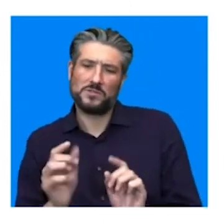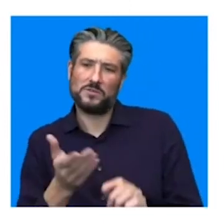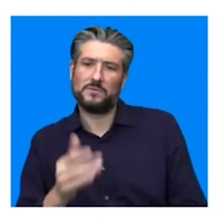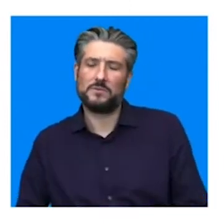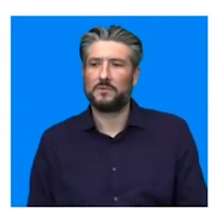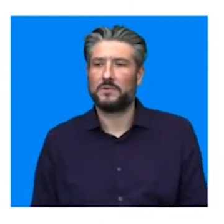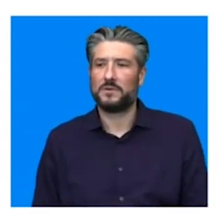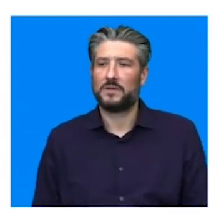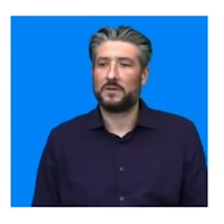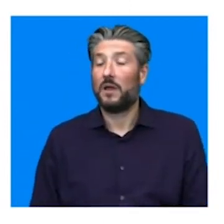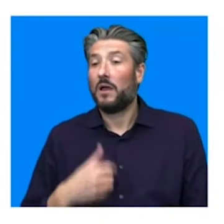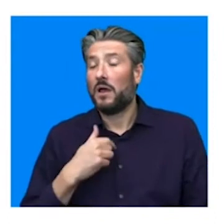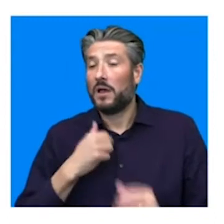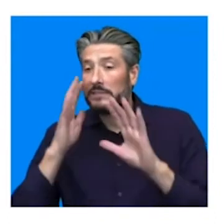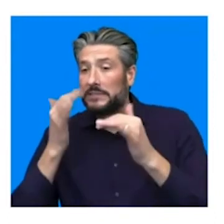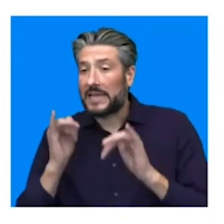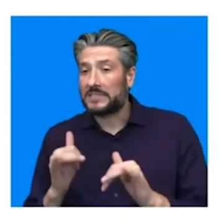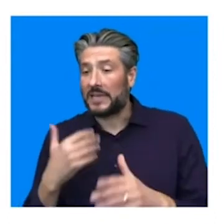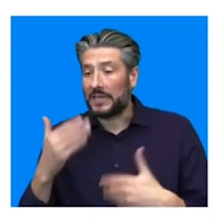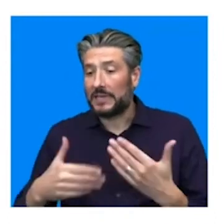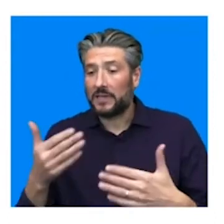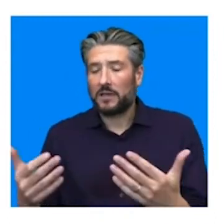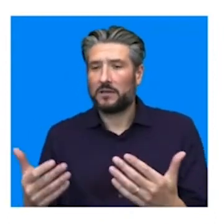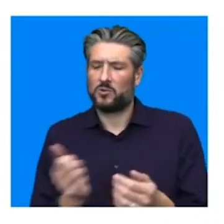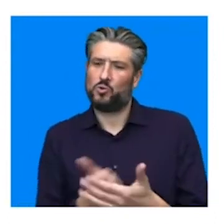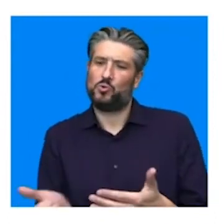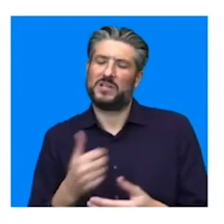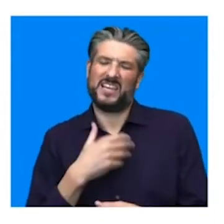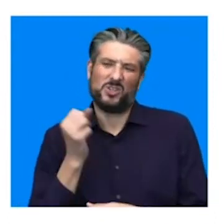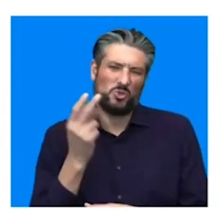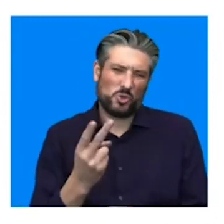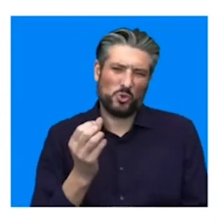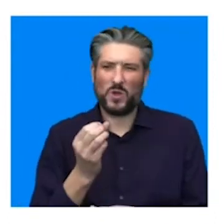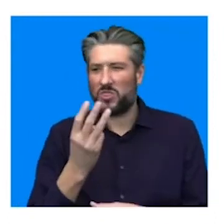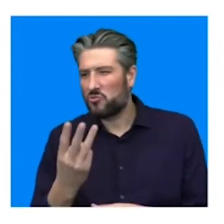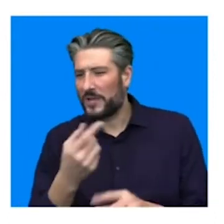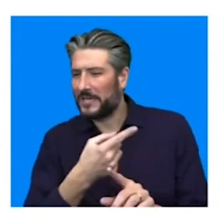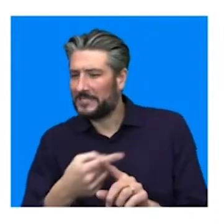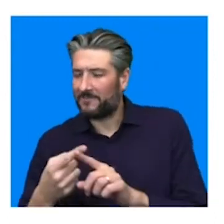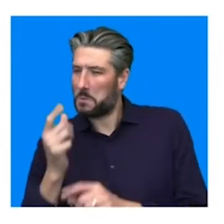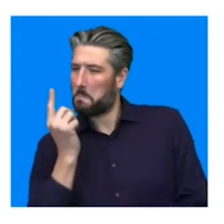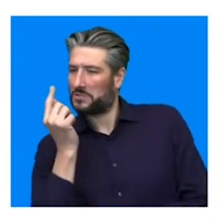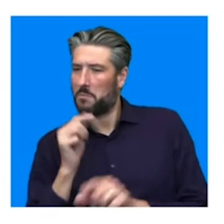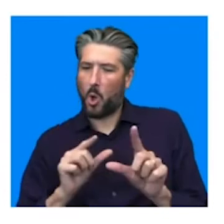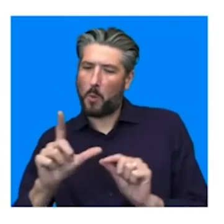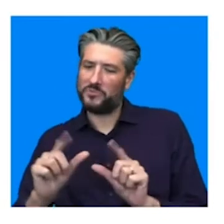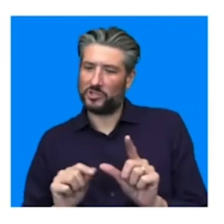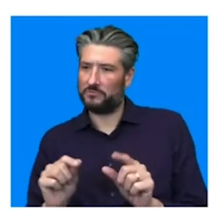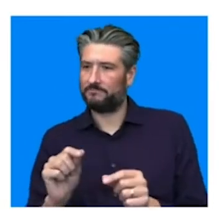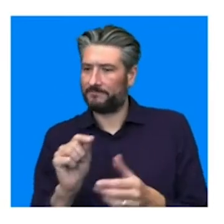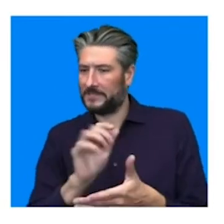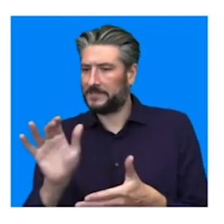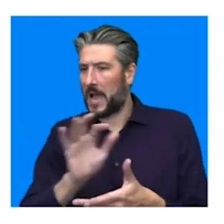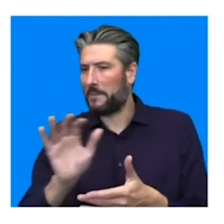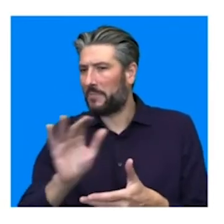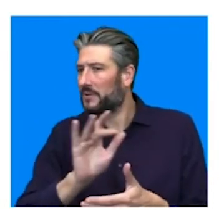Well, with the testing, you usually have, you know, as I say, usually have two or three candidates, you know, of typeface. And you usually do the